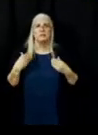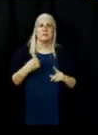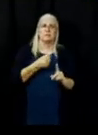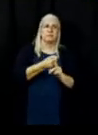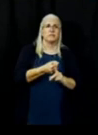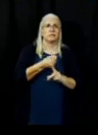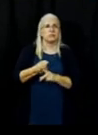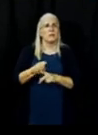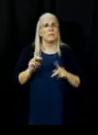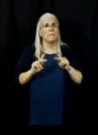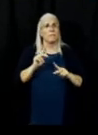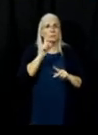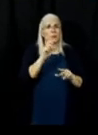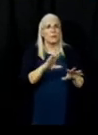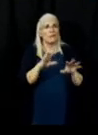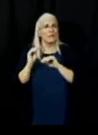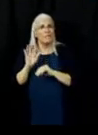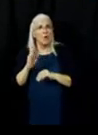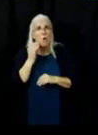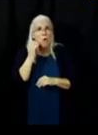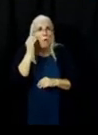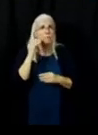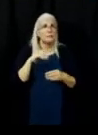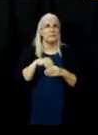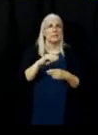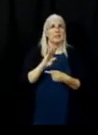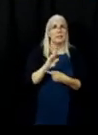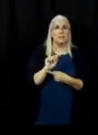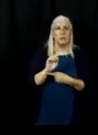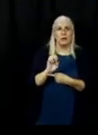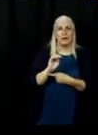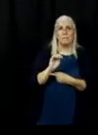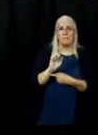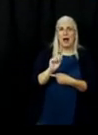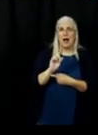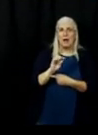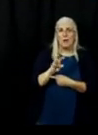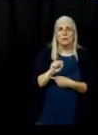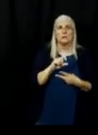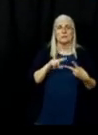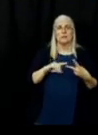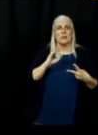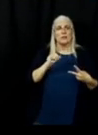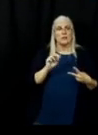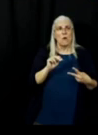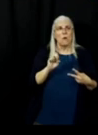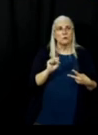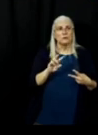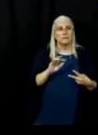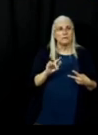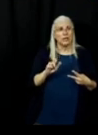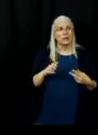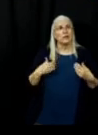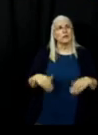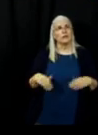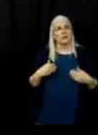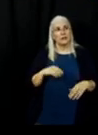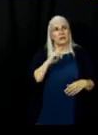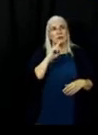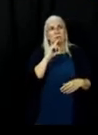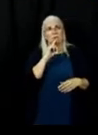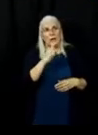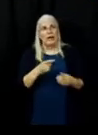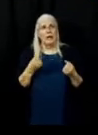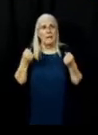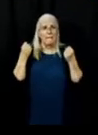Jonesville and Philbrook Reservoir area. As Supervisor Carlton just mentioned, there are indeed thousands of